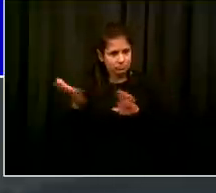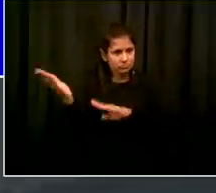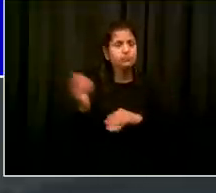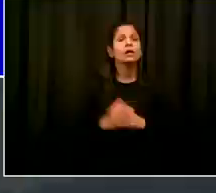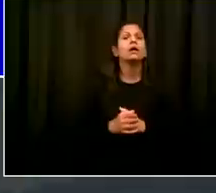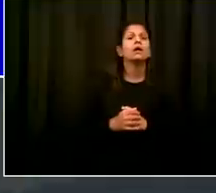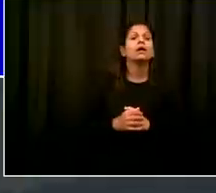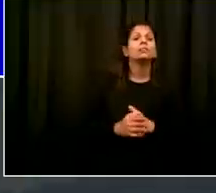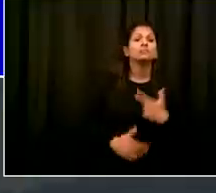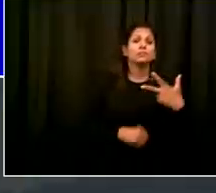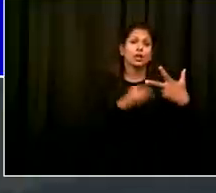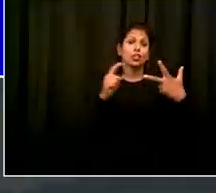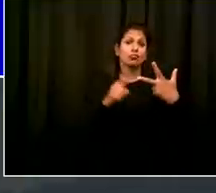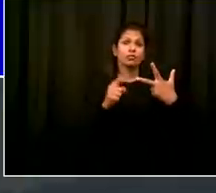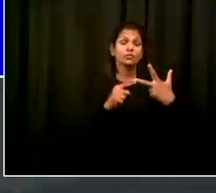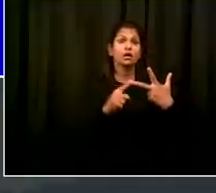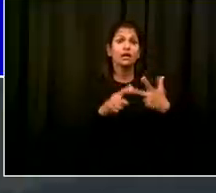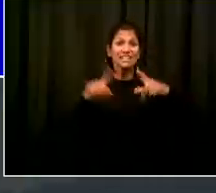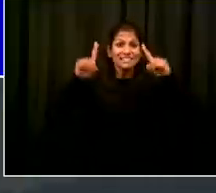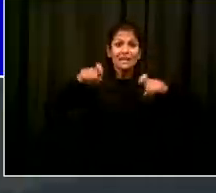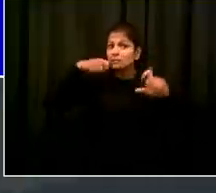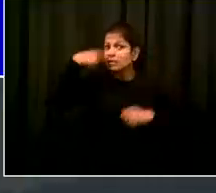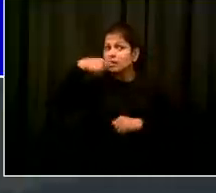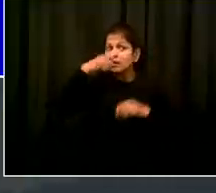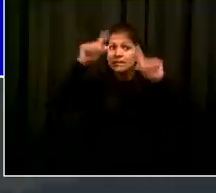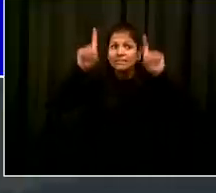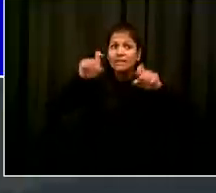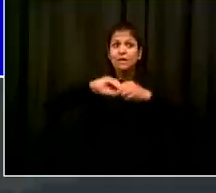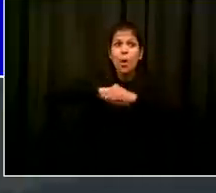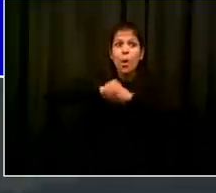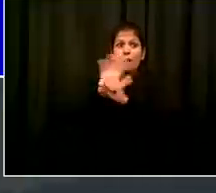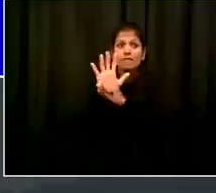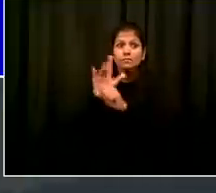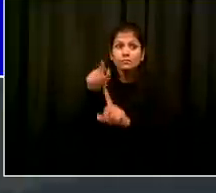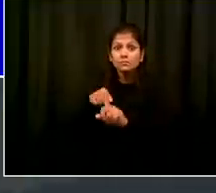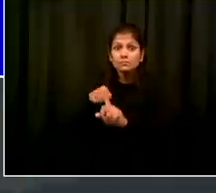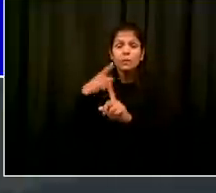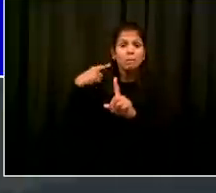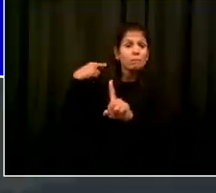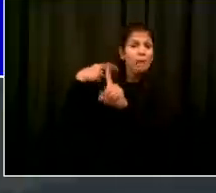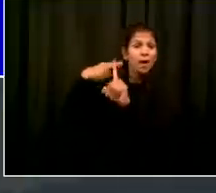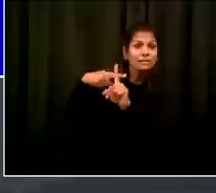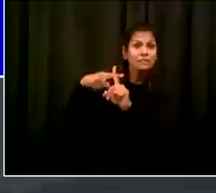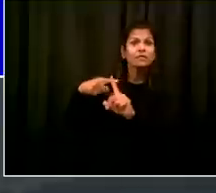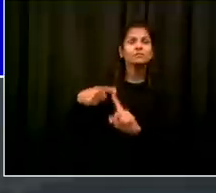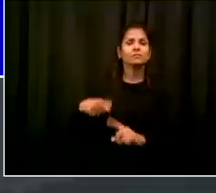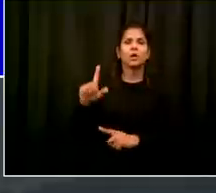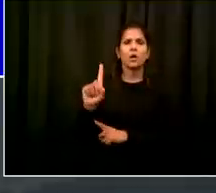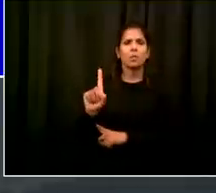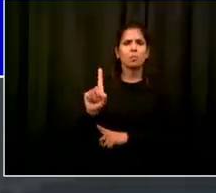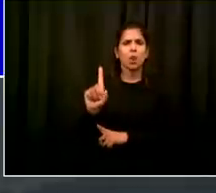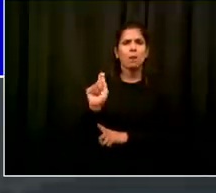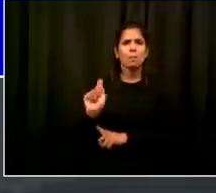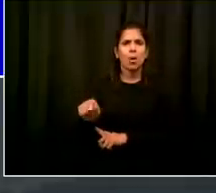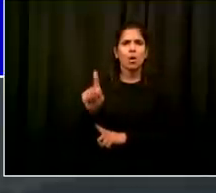positive for COVID-19 threshold is five percent today's report 1.14 percent